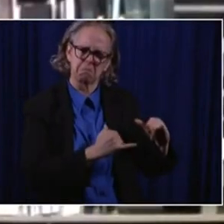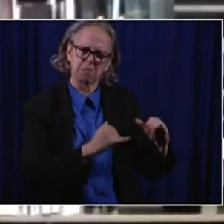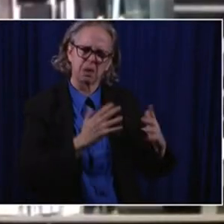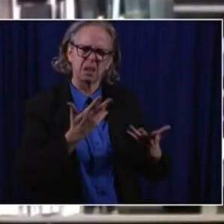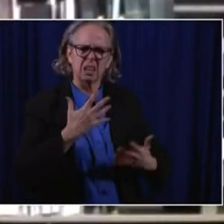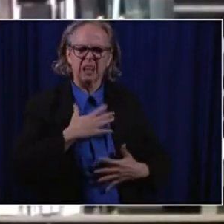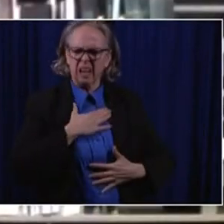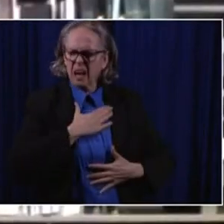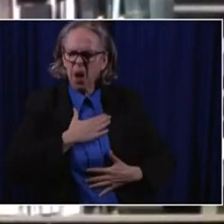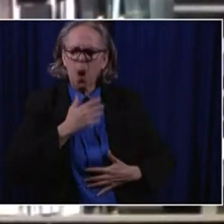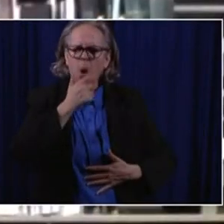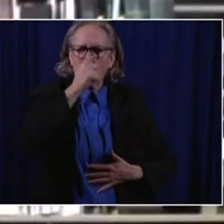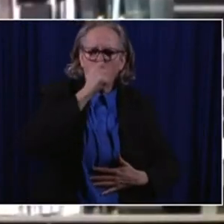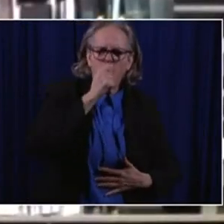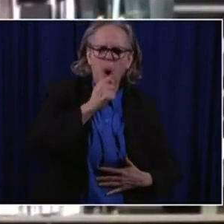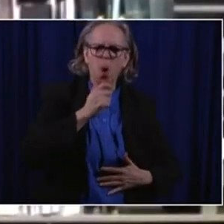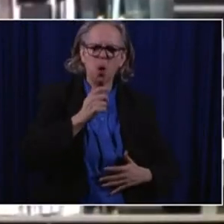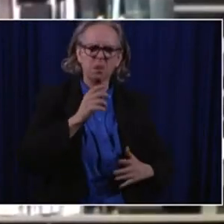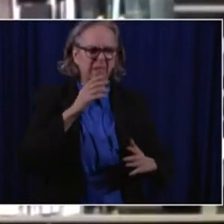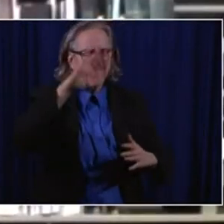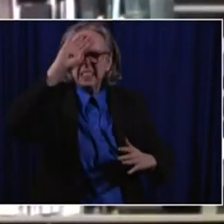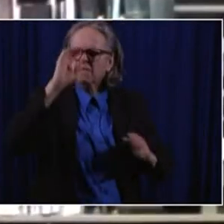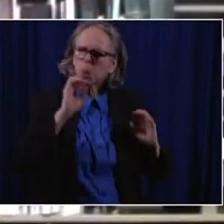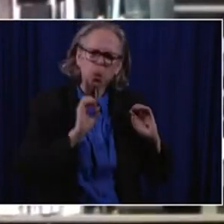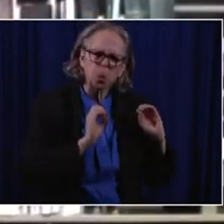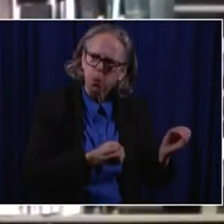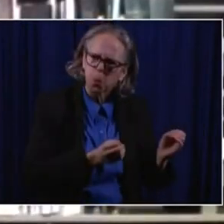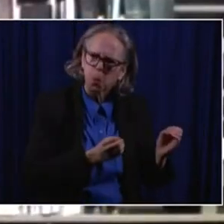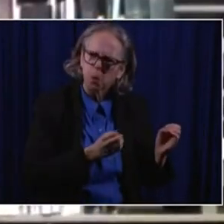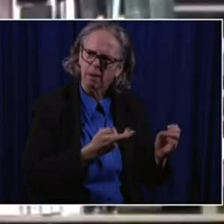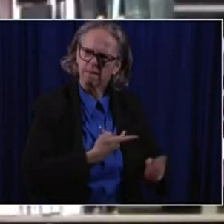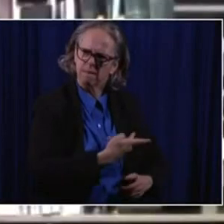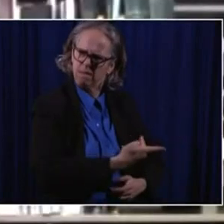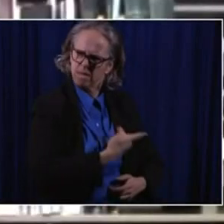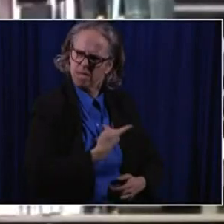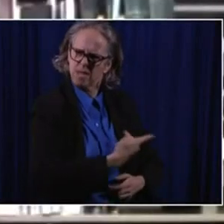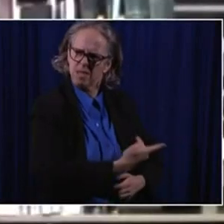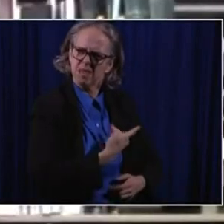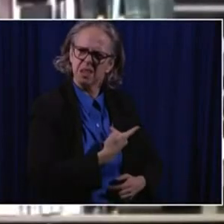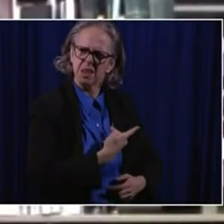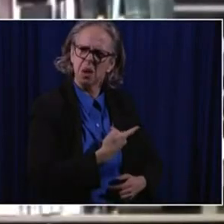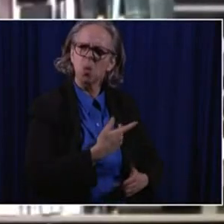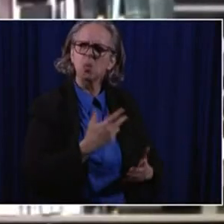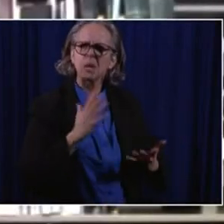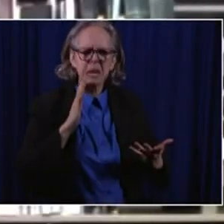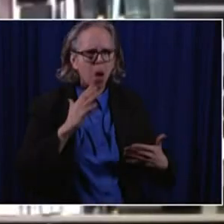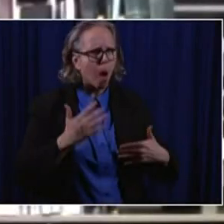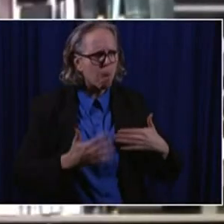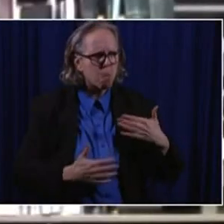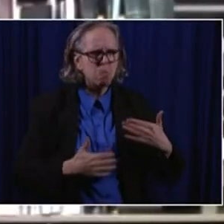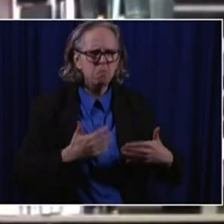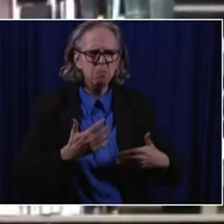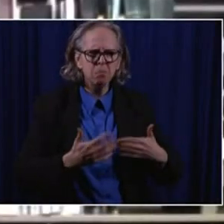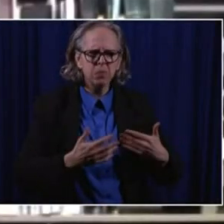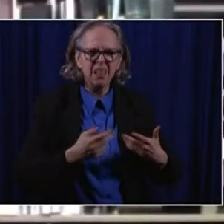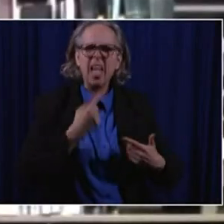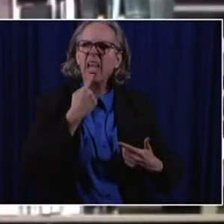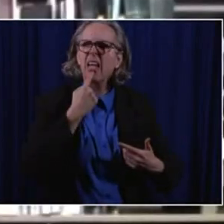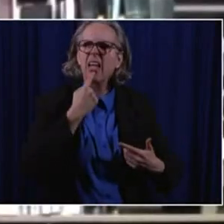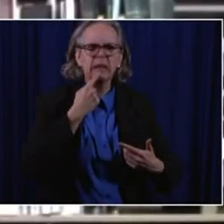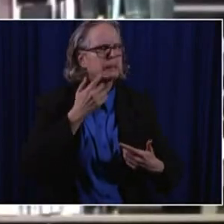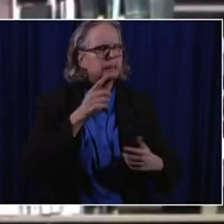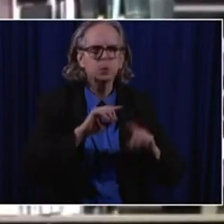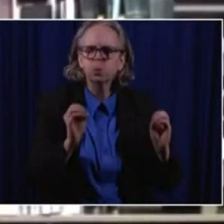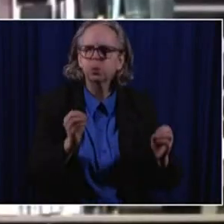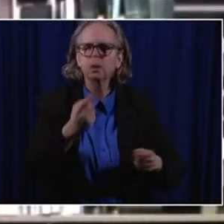um, no fevers whatsoever. We had the telltale, uh, symptom of loss of taste and smell. And then my